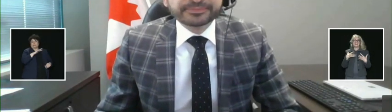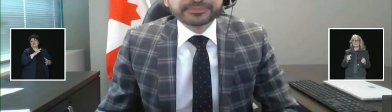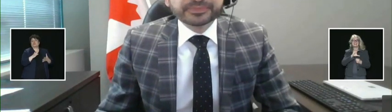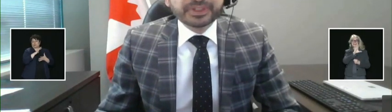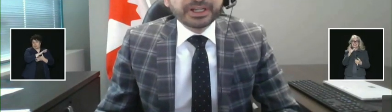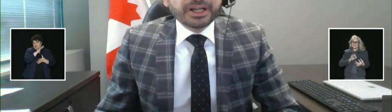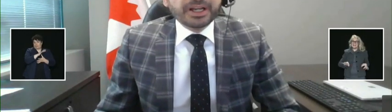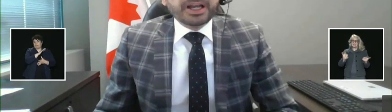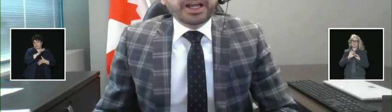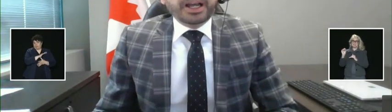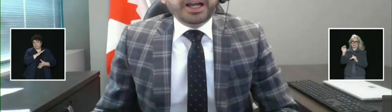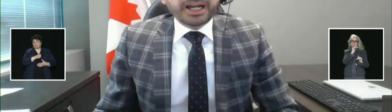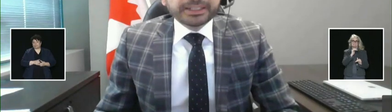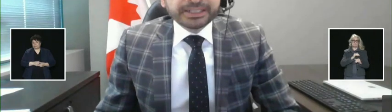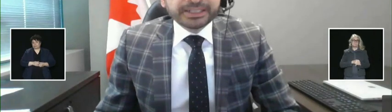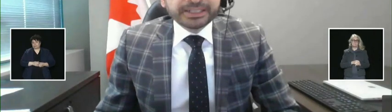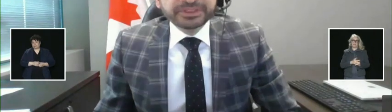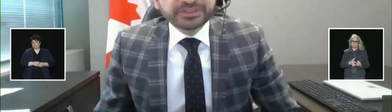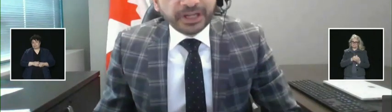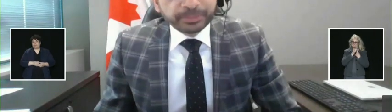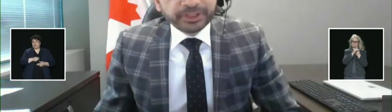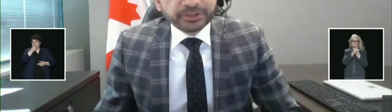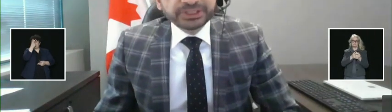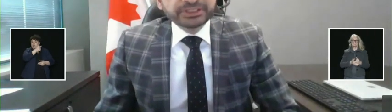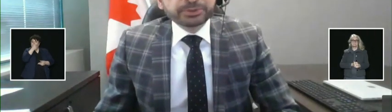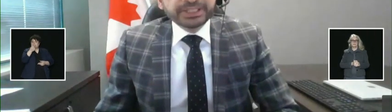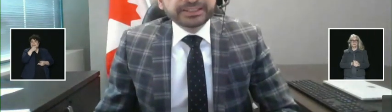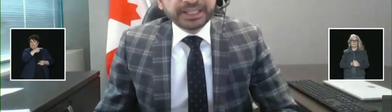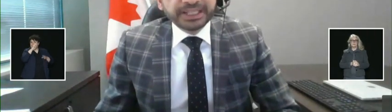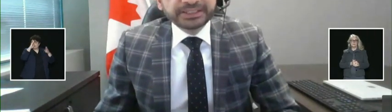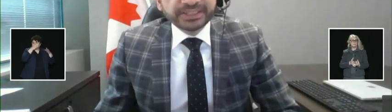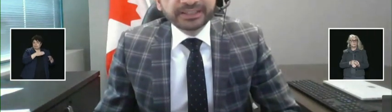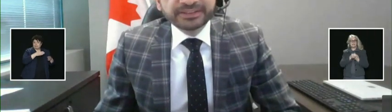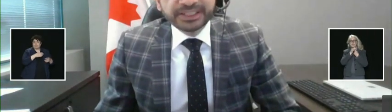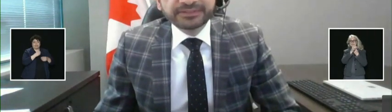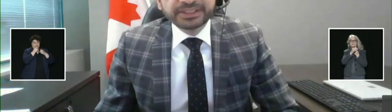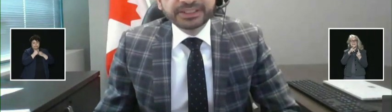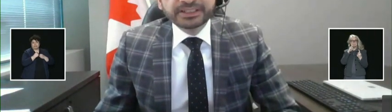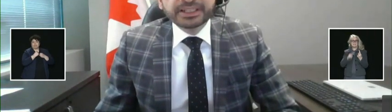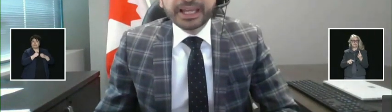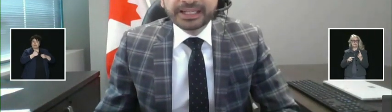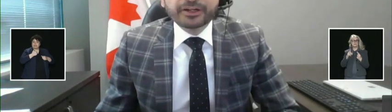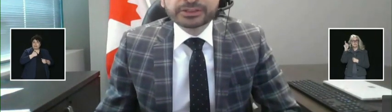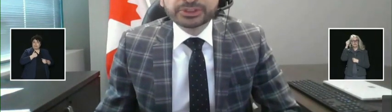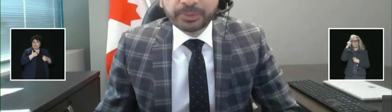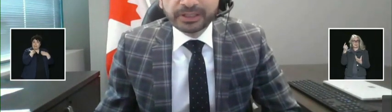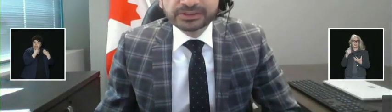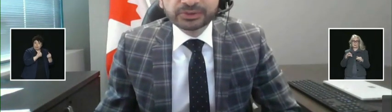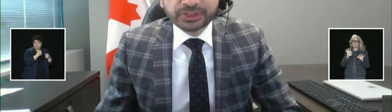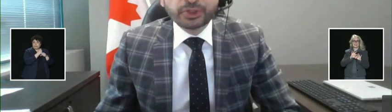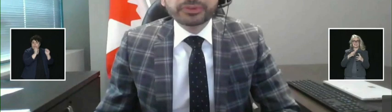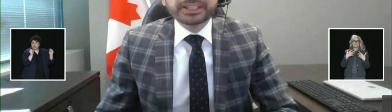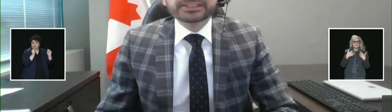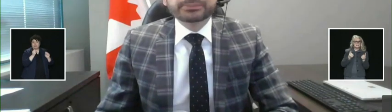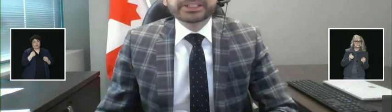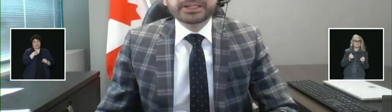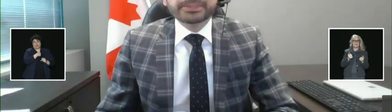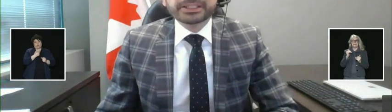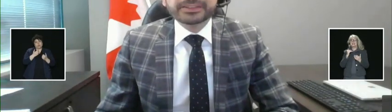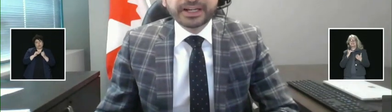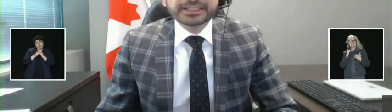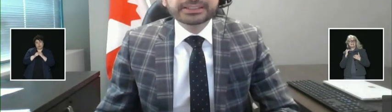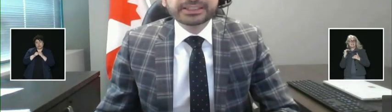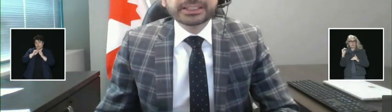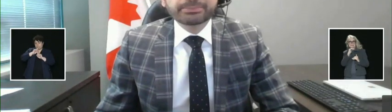Canadiens. Our government's top priority is protecting Canadians' health and safety, and our response to the COVID-19